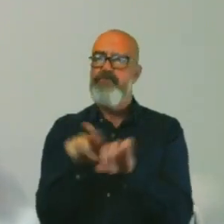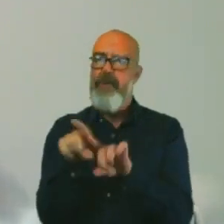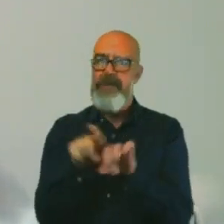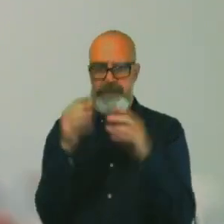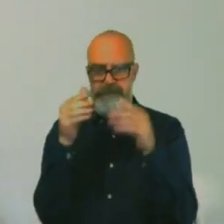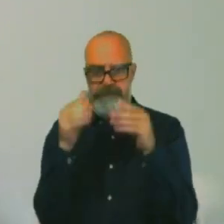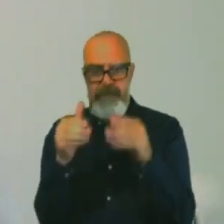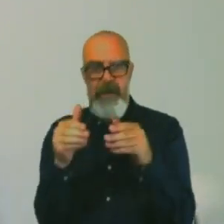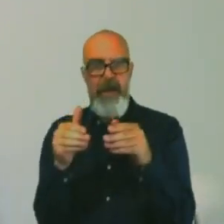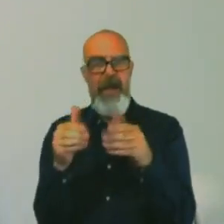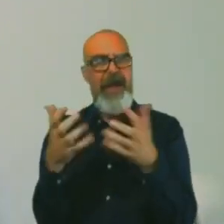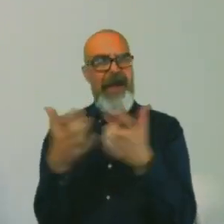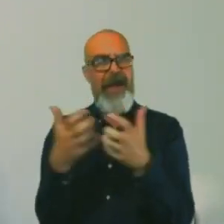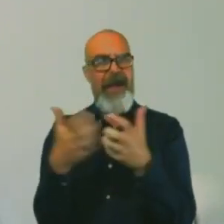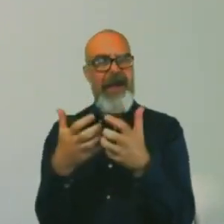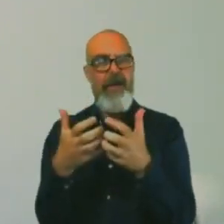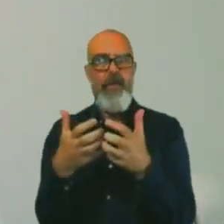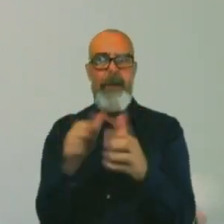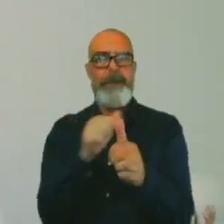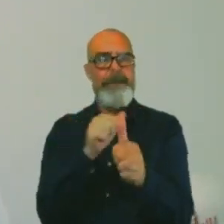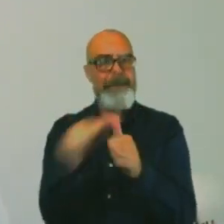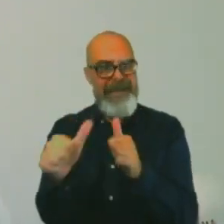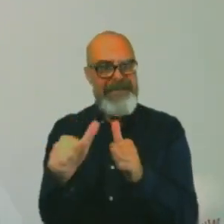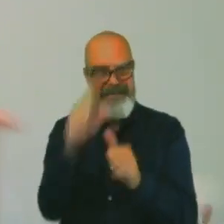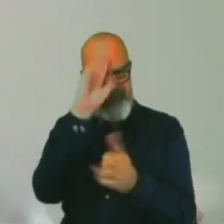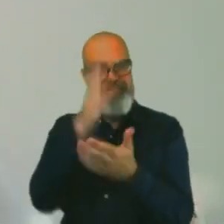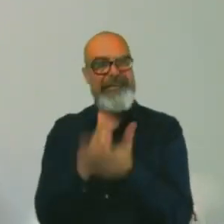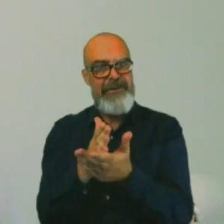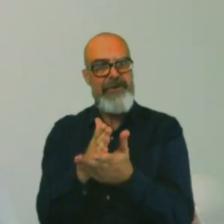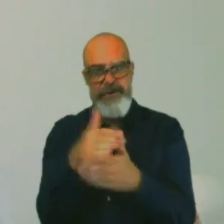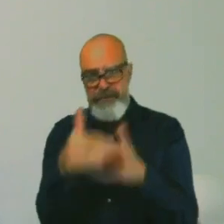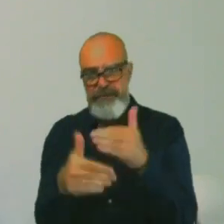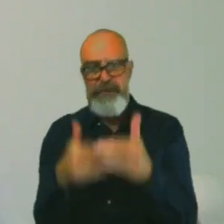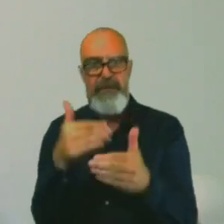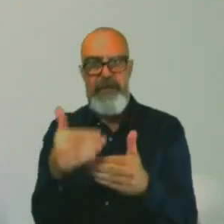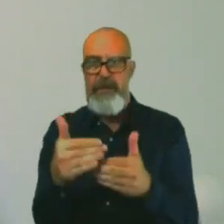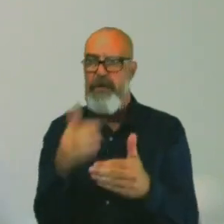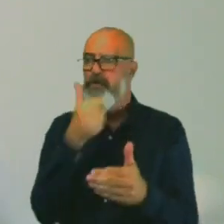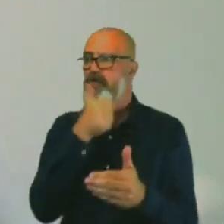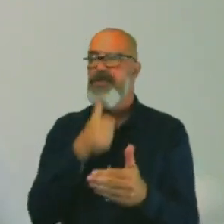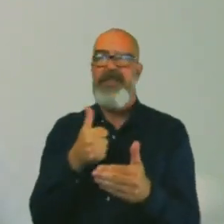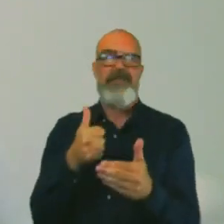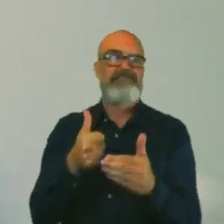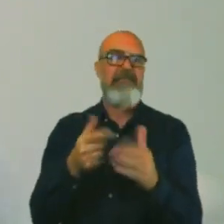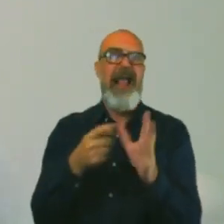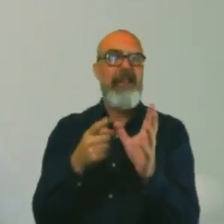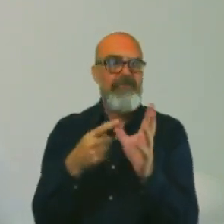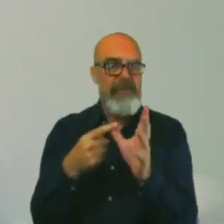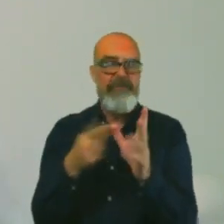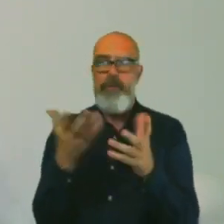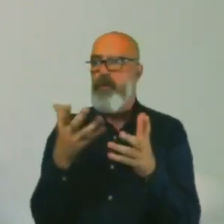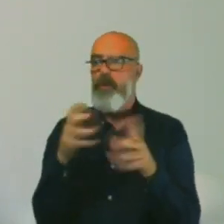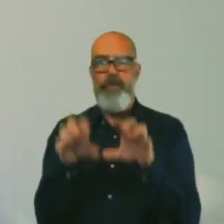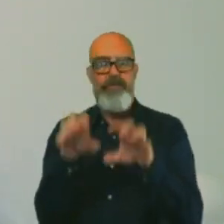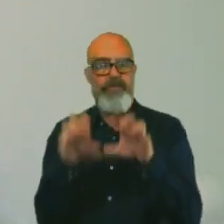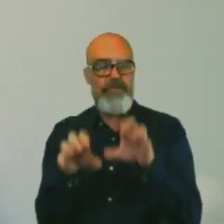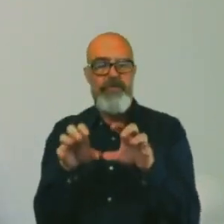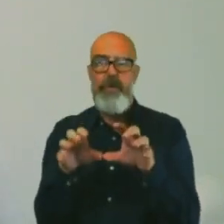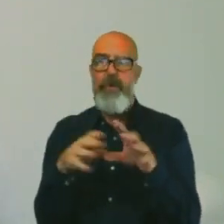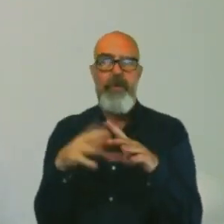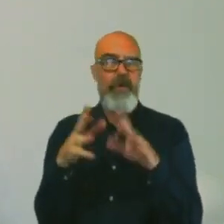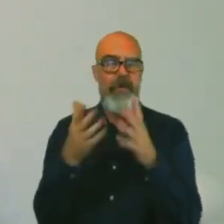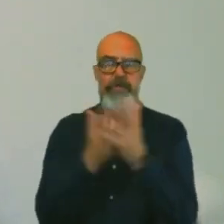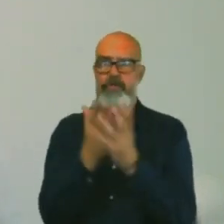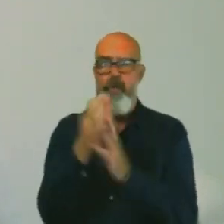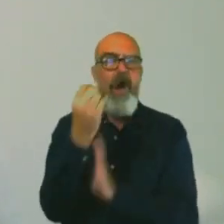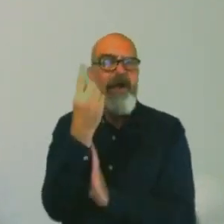decisions, either with the help of algorithms, computers, or by simply adjusting our understanding about life.